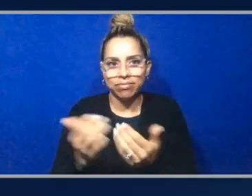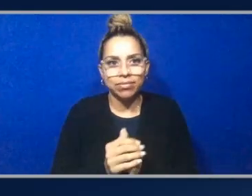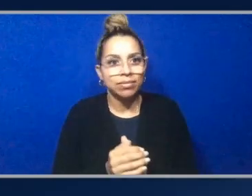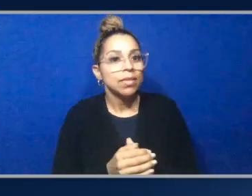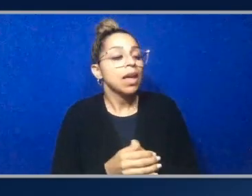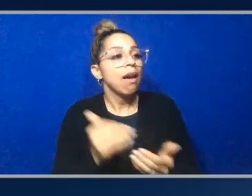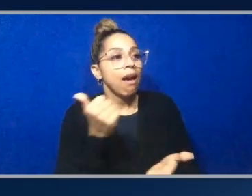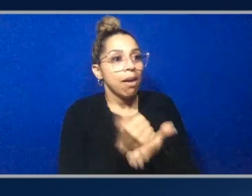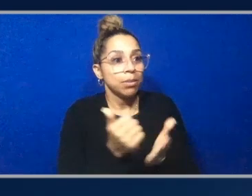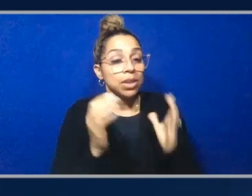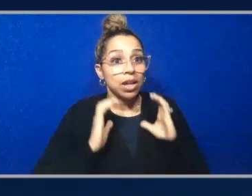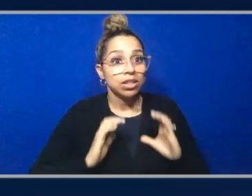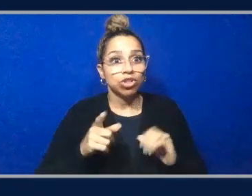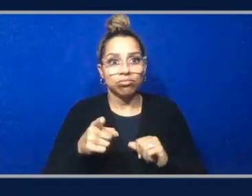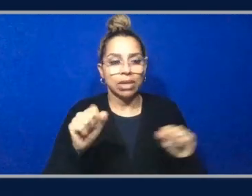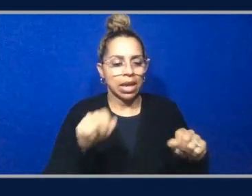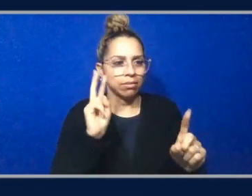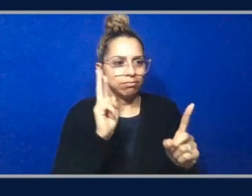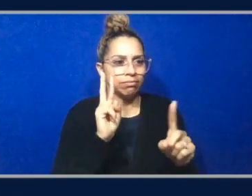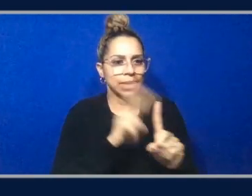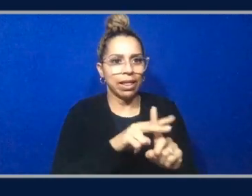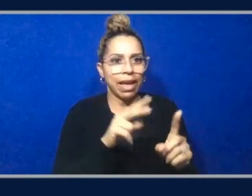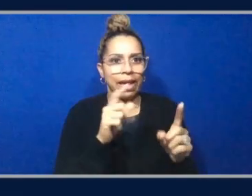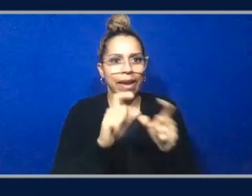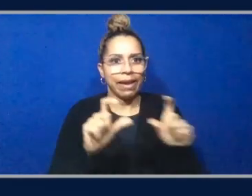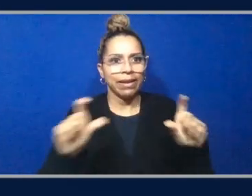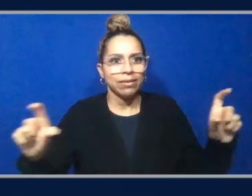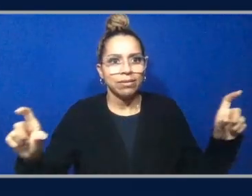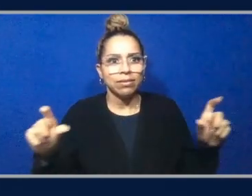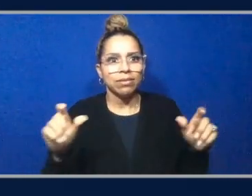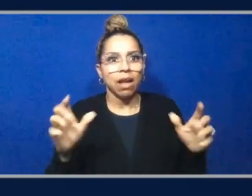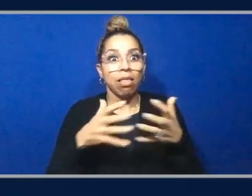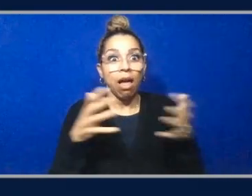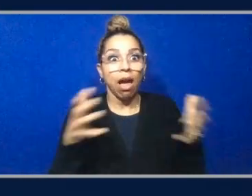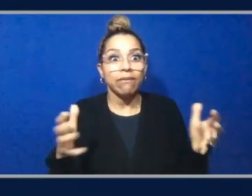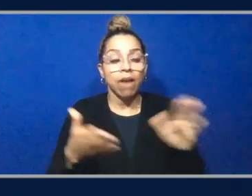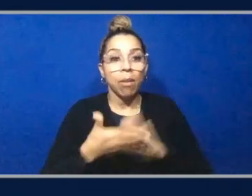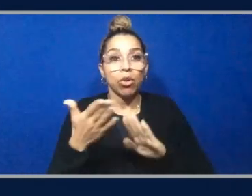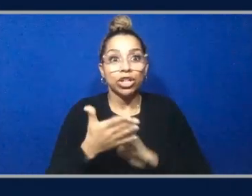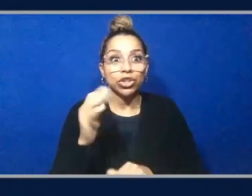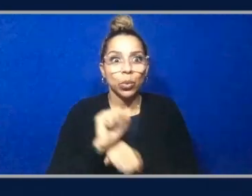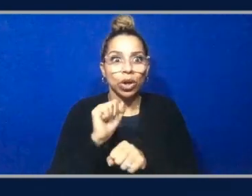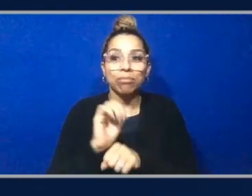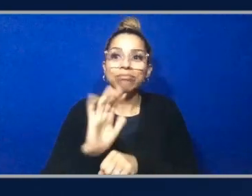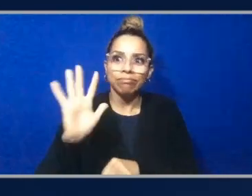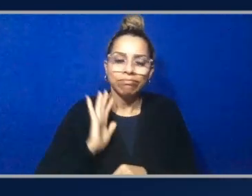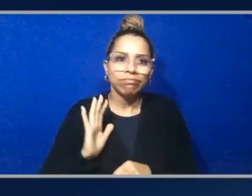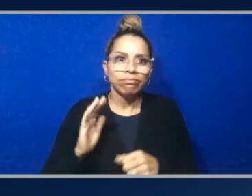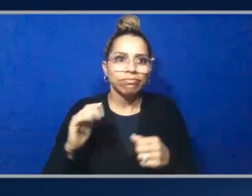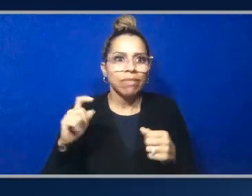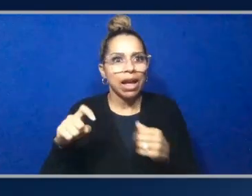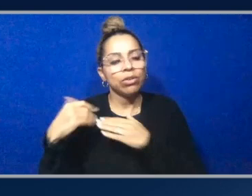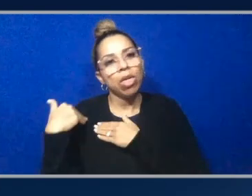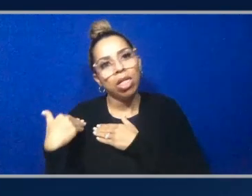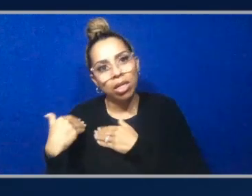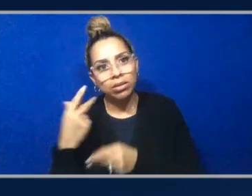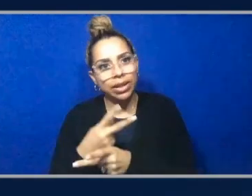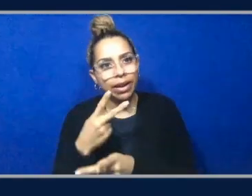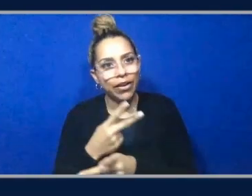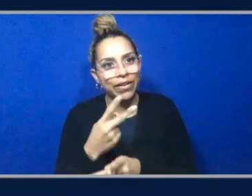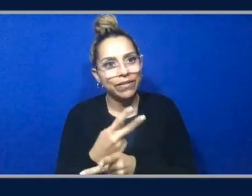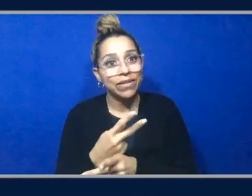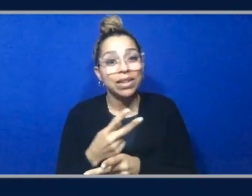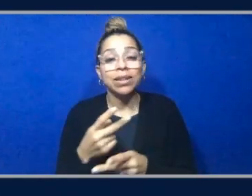delegate a ton of operational work that previously they had to take care of to AWS. This allows them to focus on the things that are most critical for their